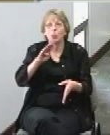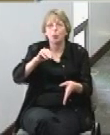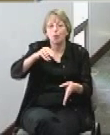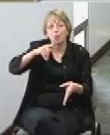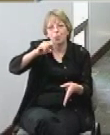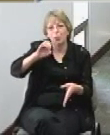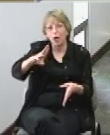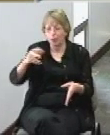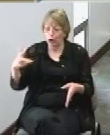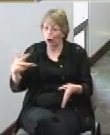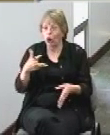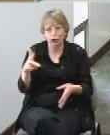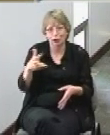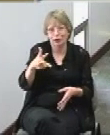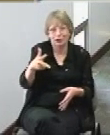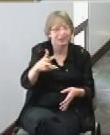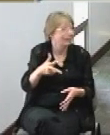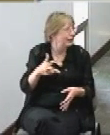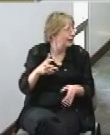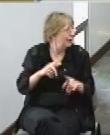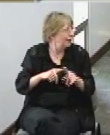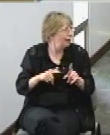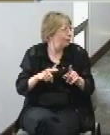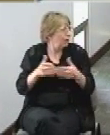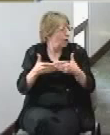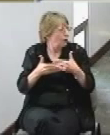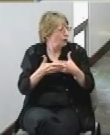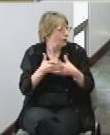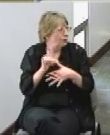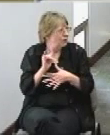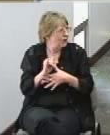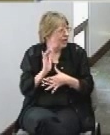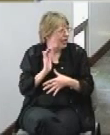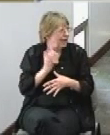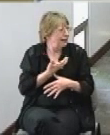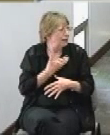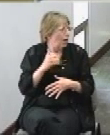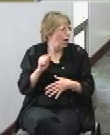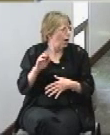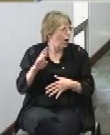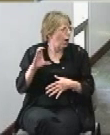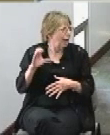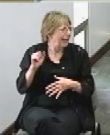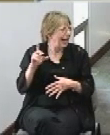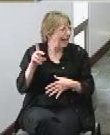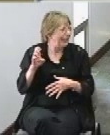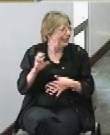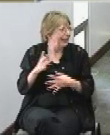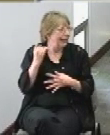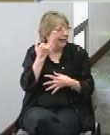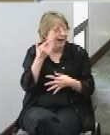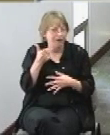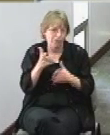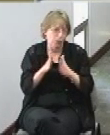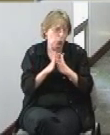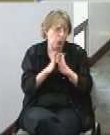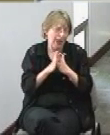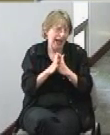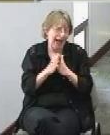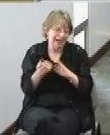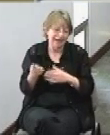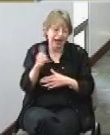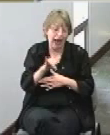but then around that will be our arcade if you had asked any of our